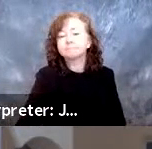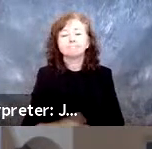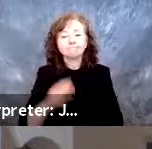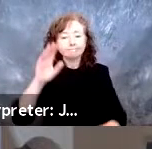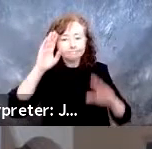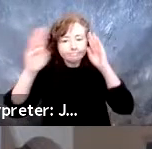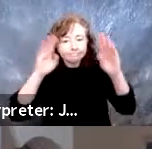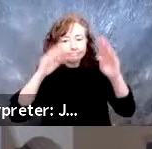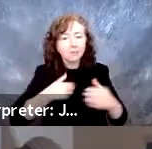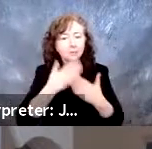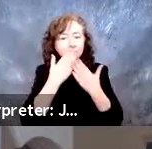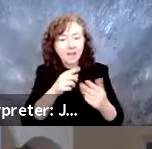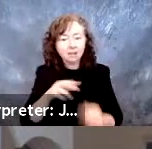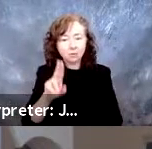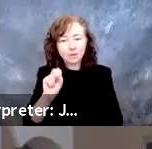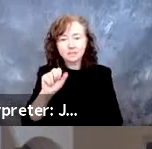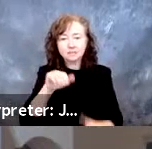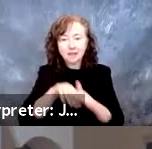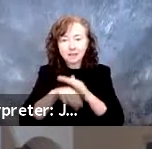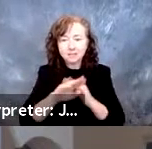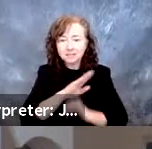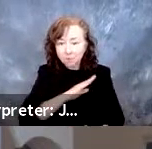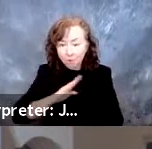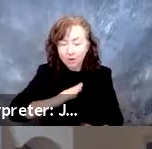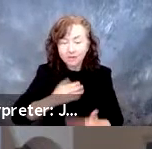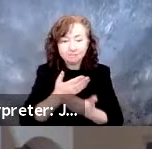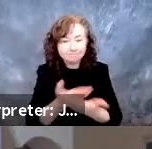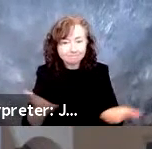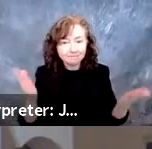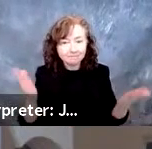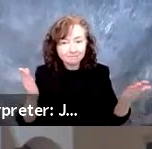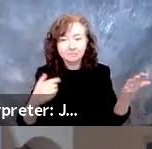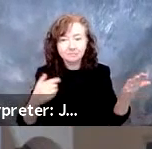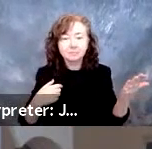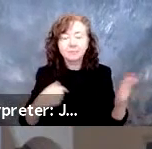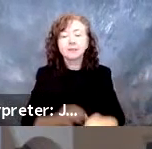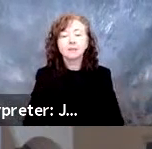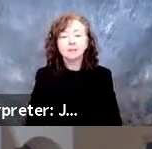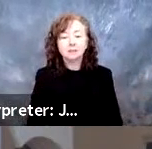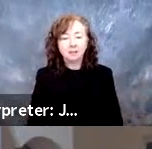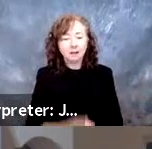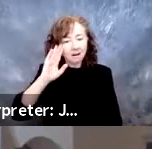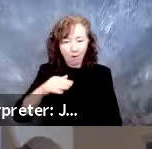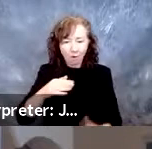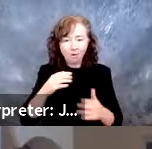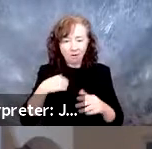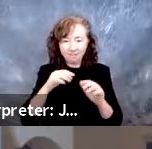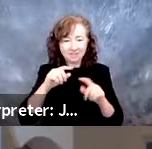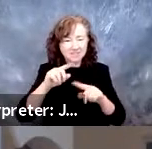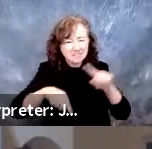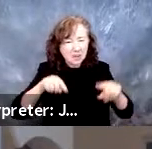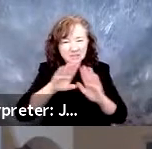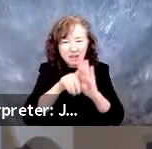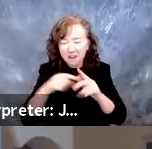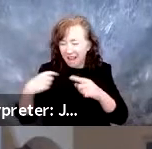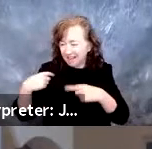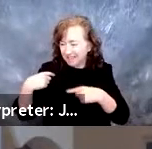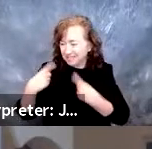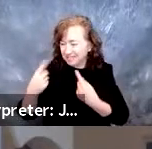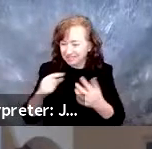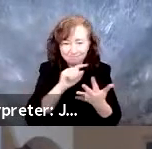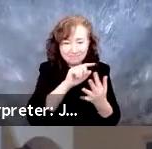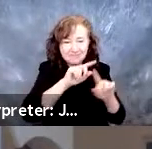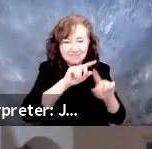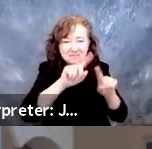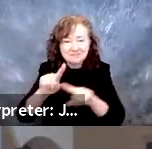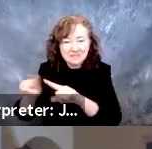mentioned, I have a very diverse background engineer marketer strategist researcher. The nice thing of coming from a big